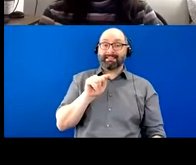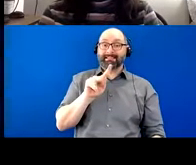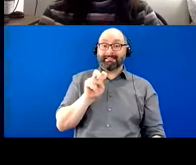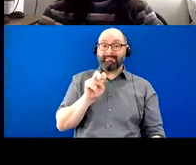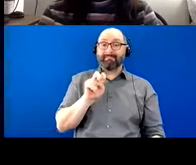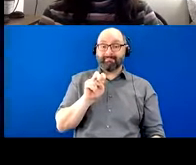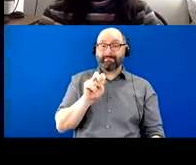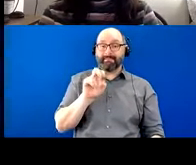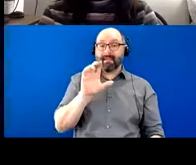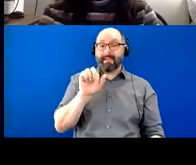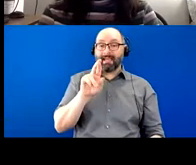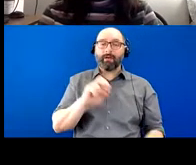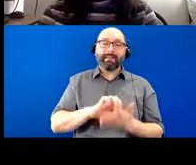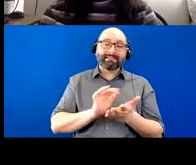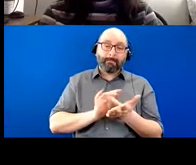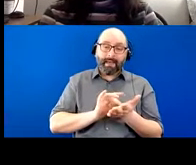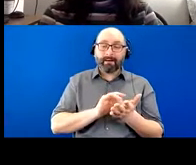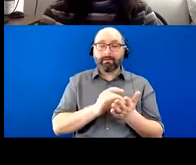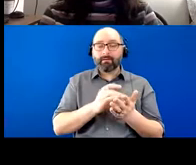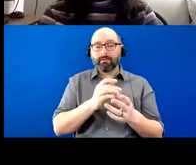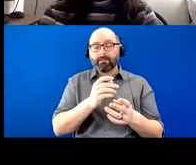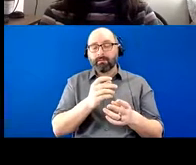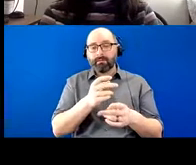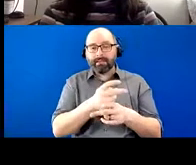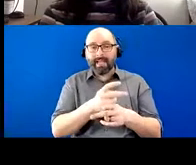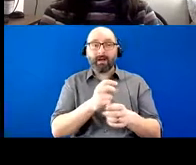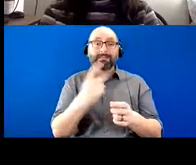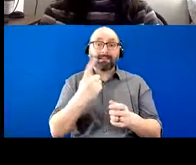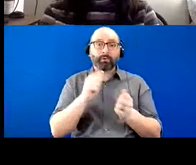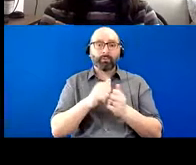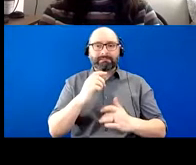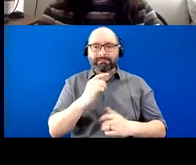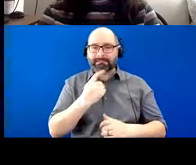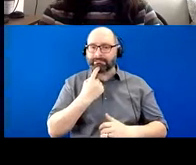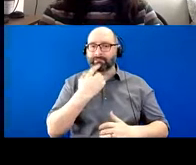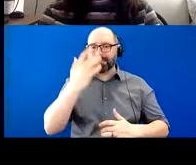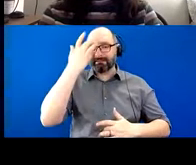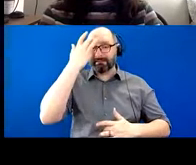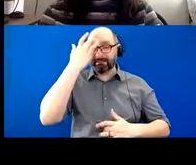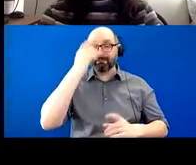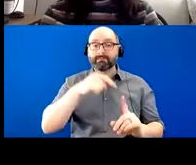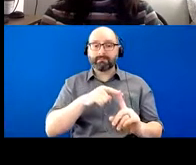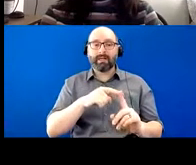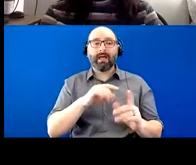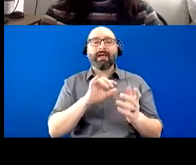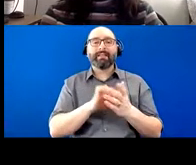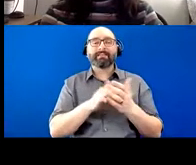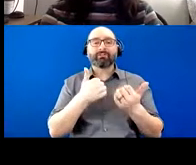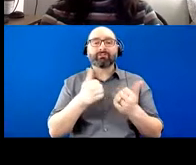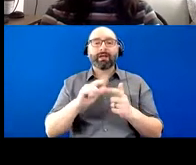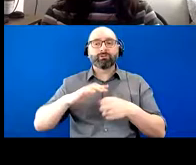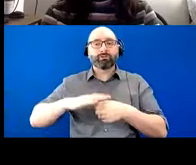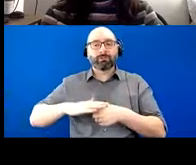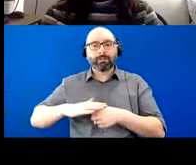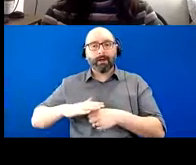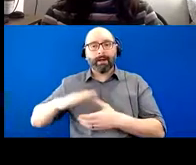medical care for people with living, living with a serious illness, um, and it's focused on kind of relief from the symptoms of the disease